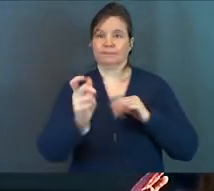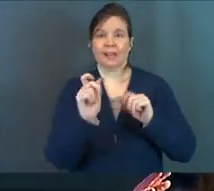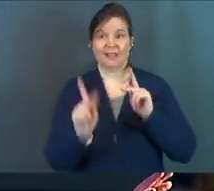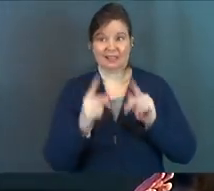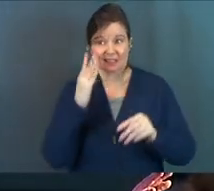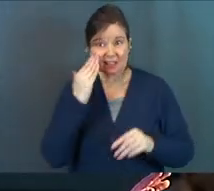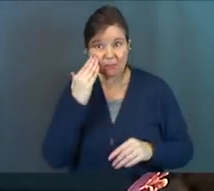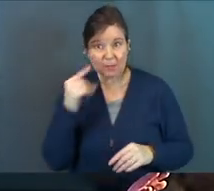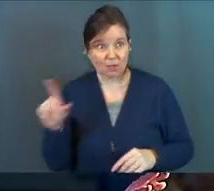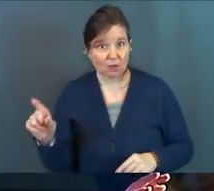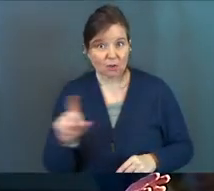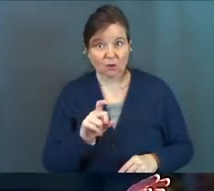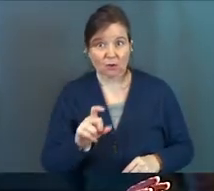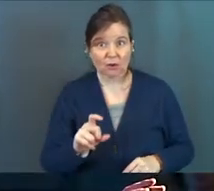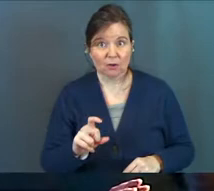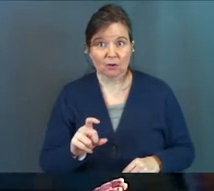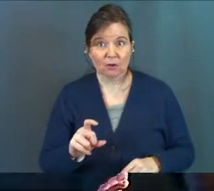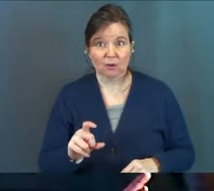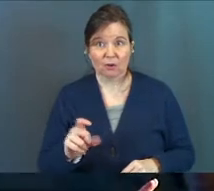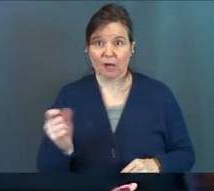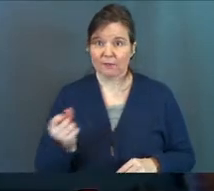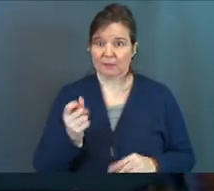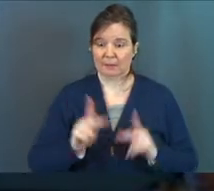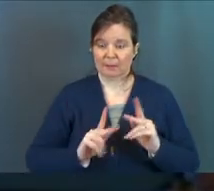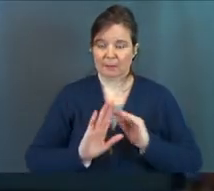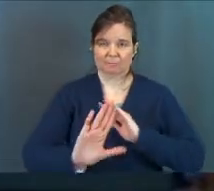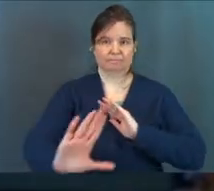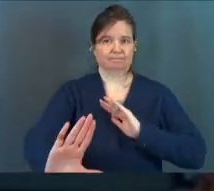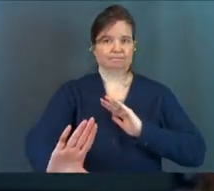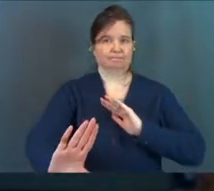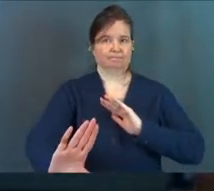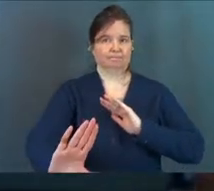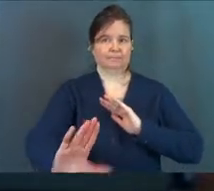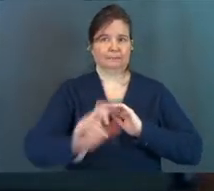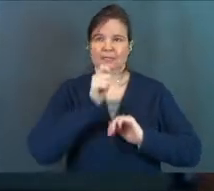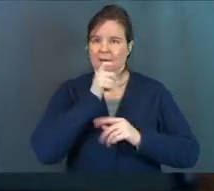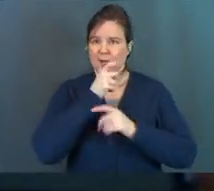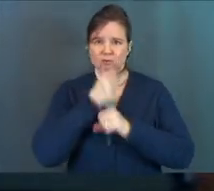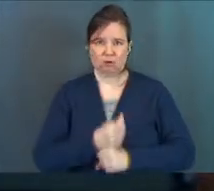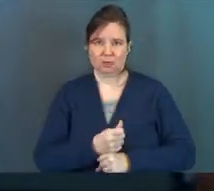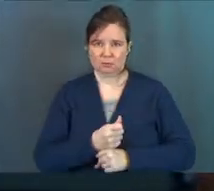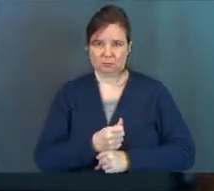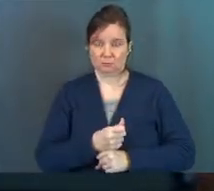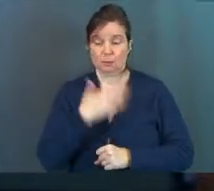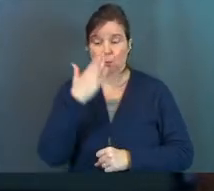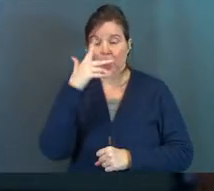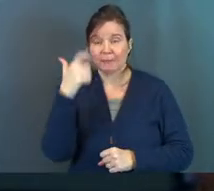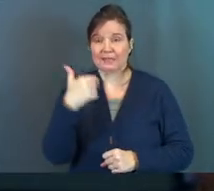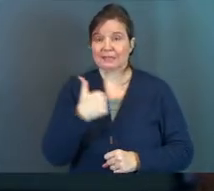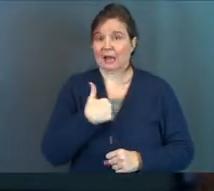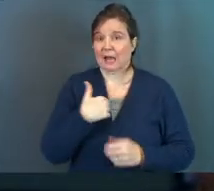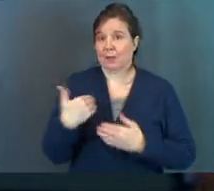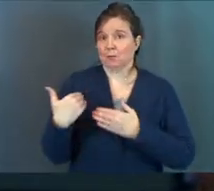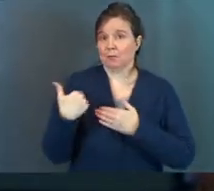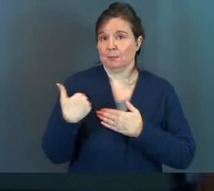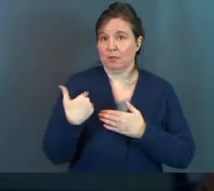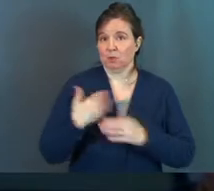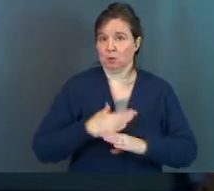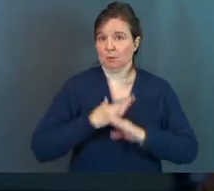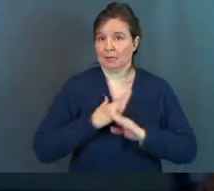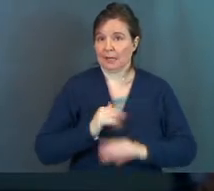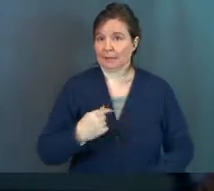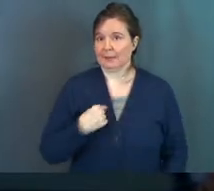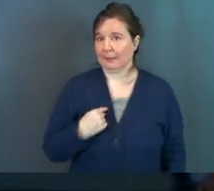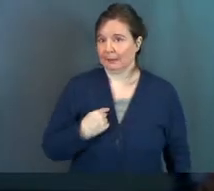sound familiar at all? I better hold people at arm's length. I better not trust because I'm responsible to